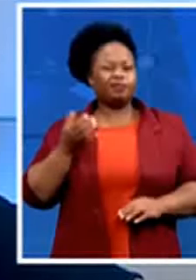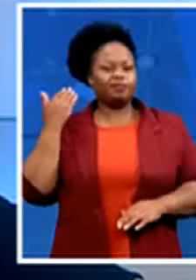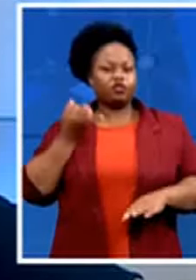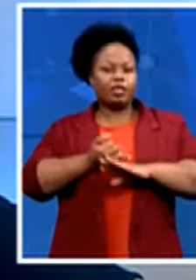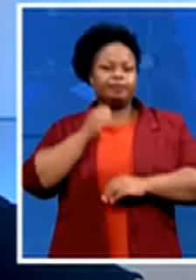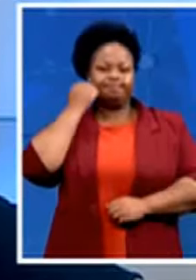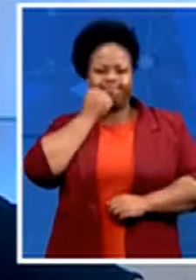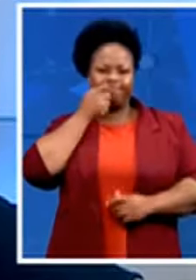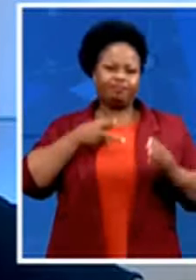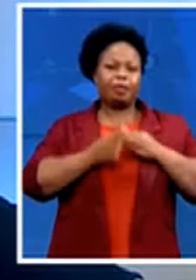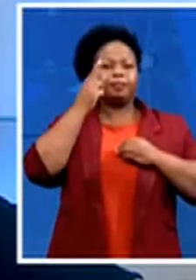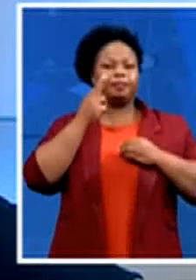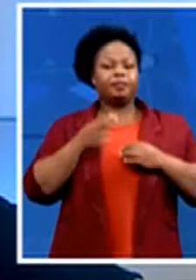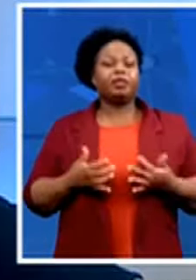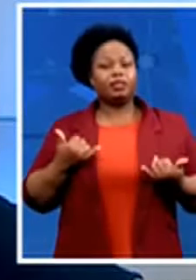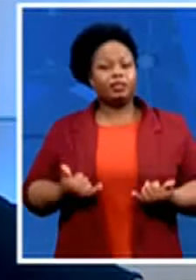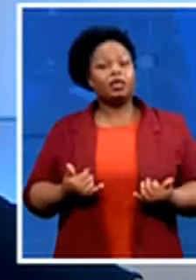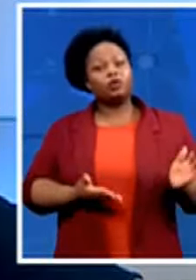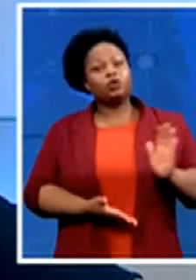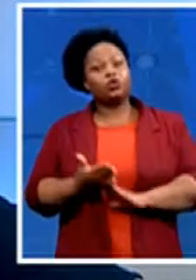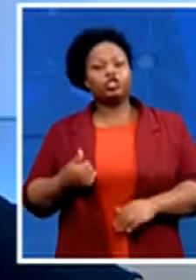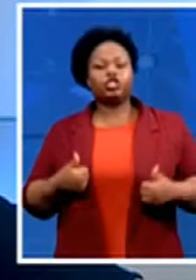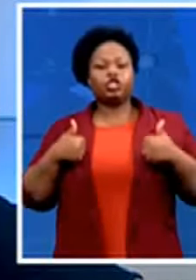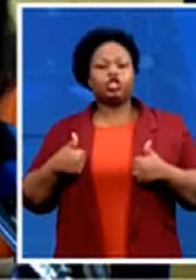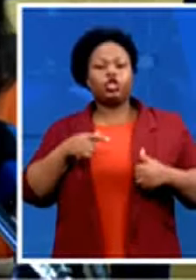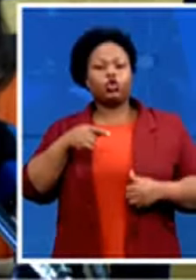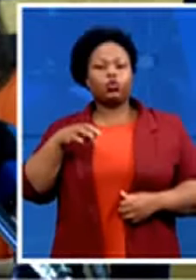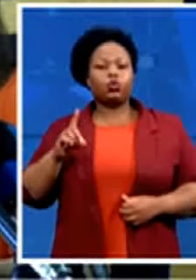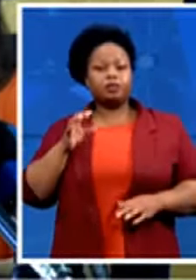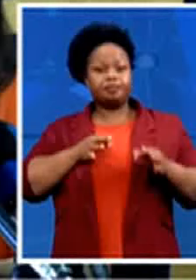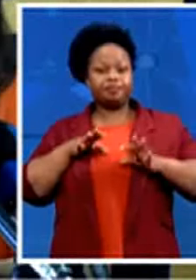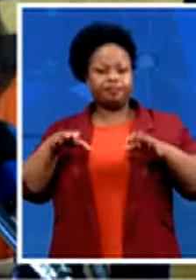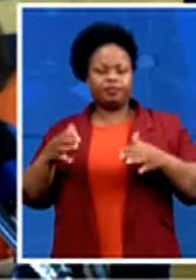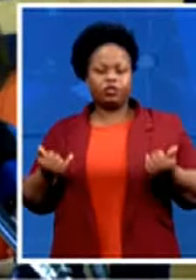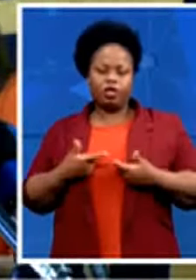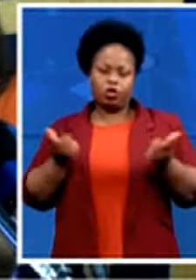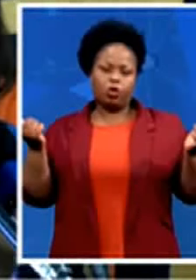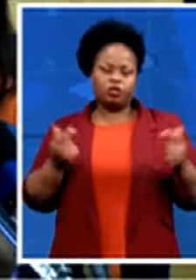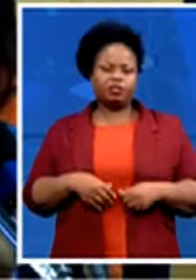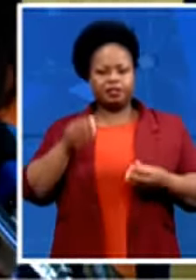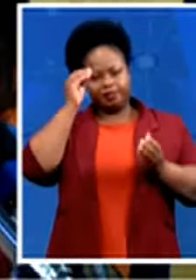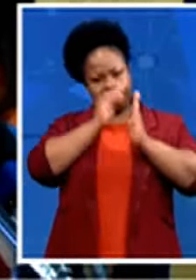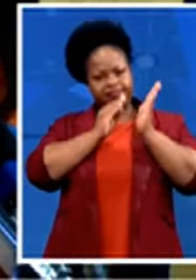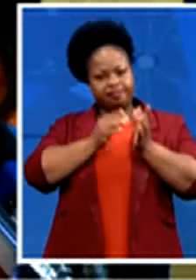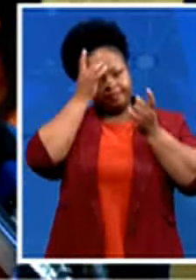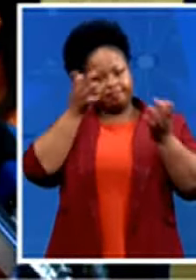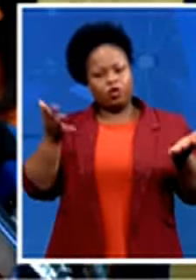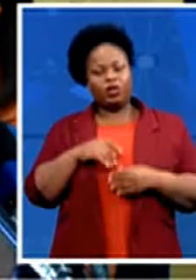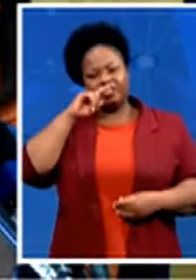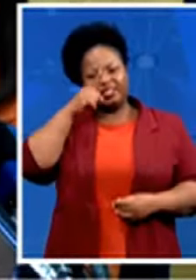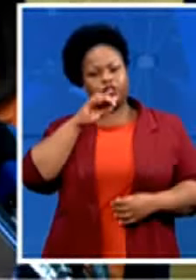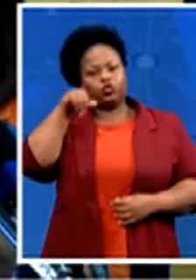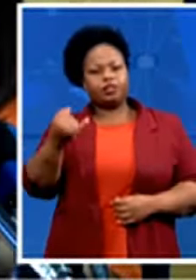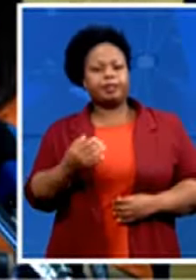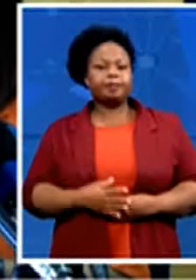we're going now to the good party who will today launch its manifesto in santa johannesburg as you can see at the leg